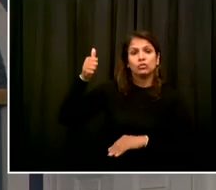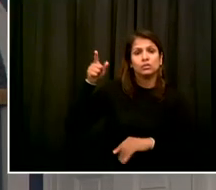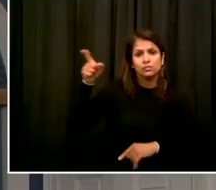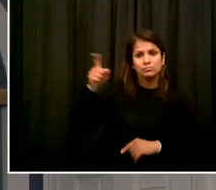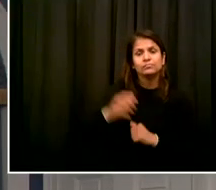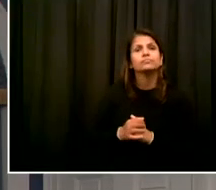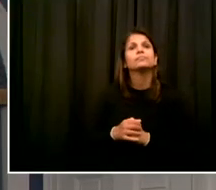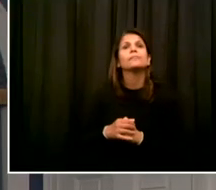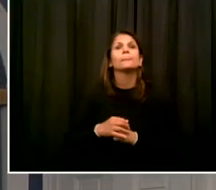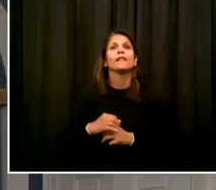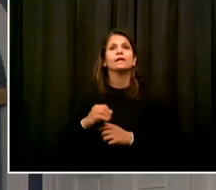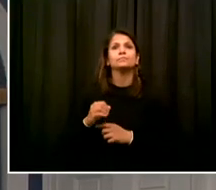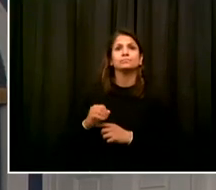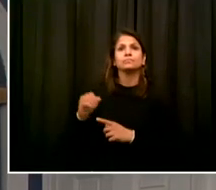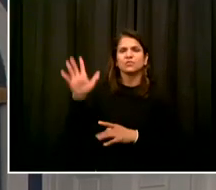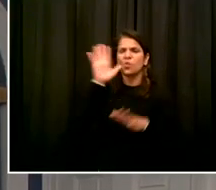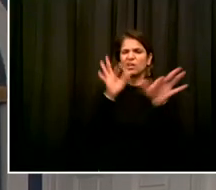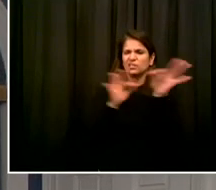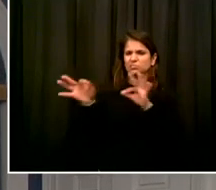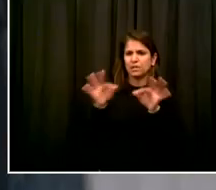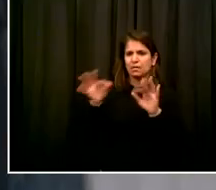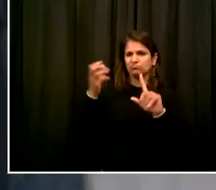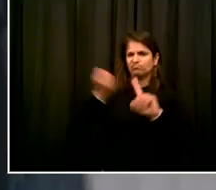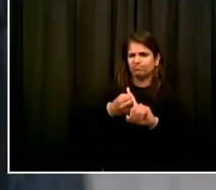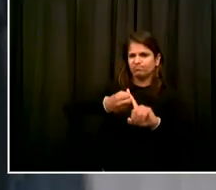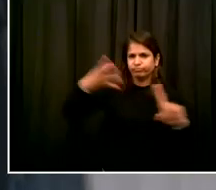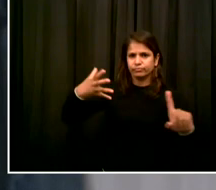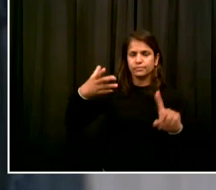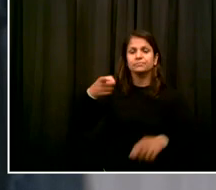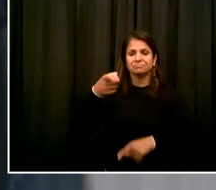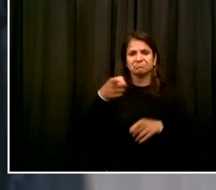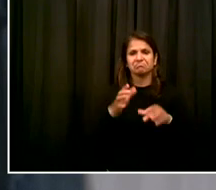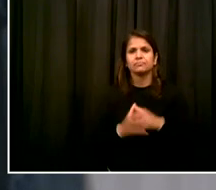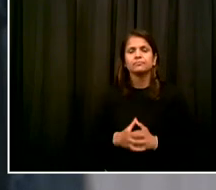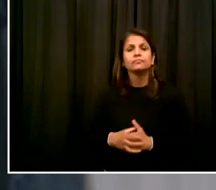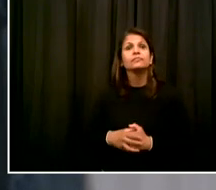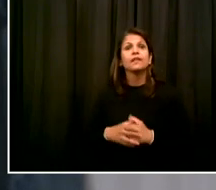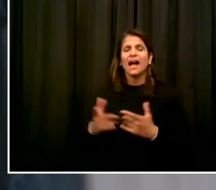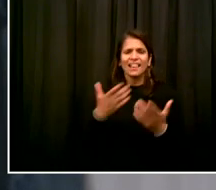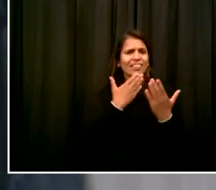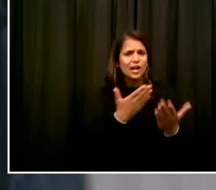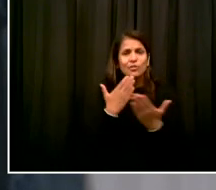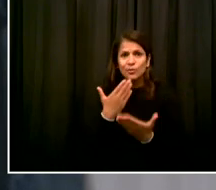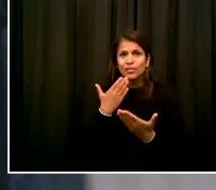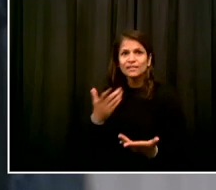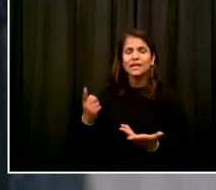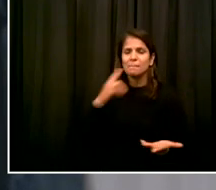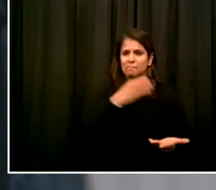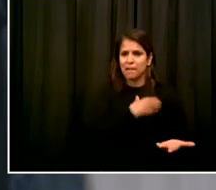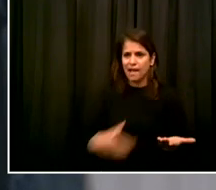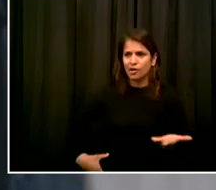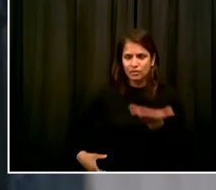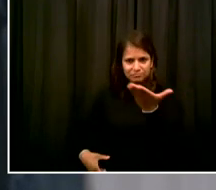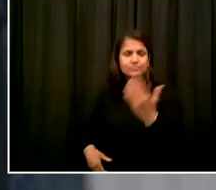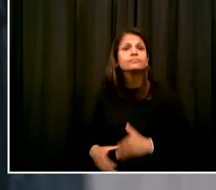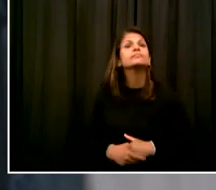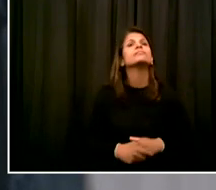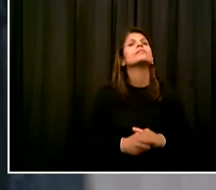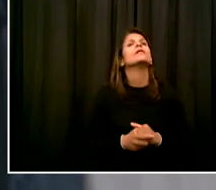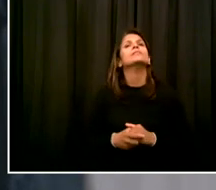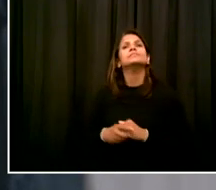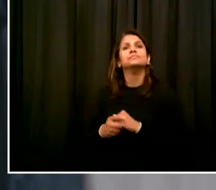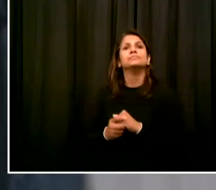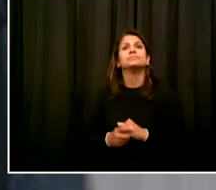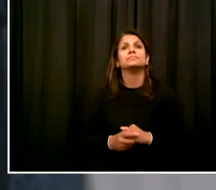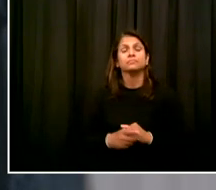Thank you, Mr. Mayor. As a lifelong educator, I know that students are much more likely to learn and feel safe